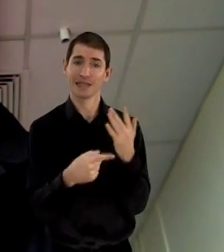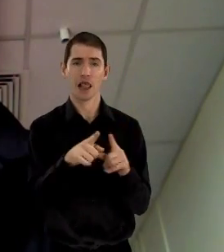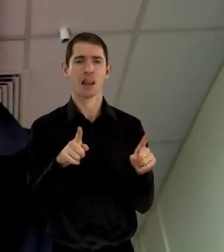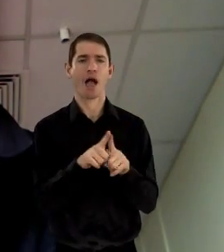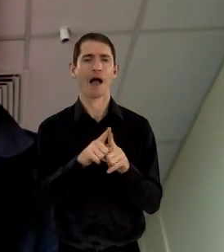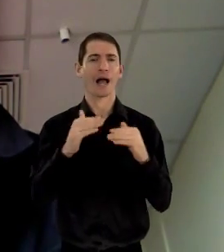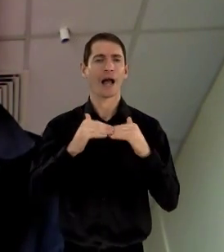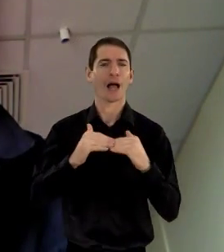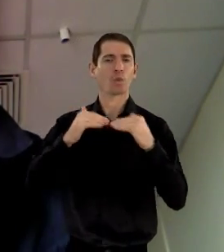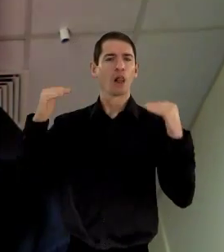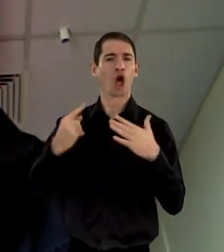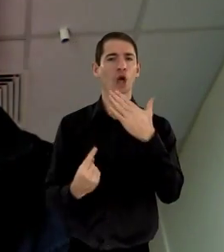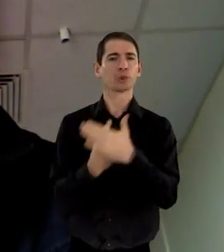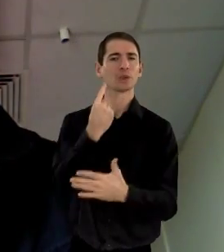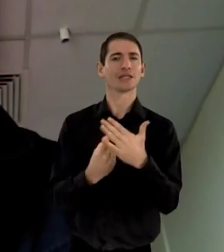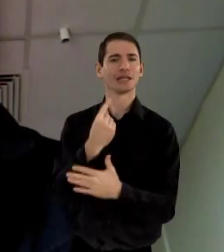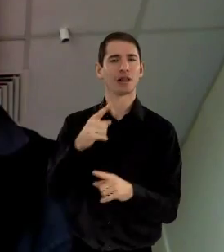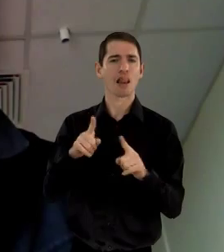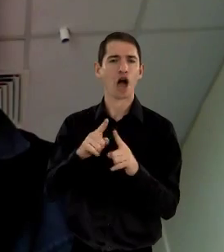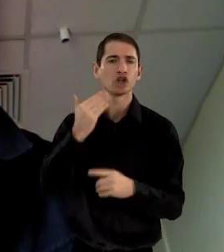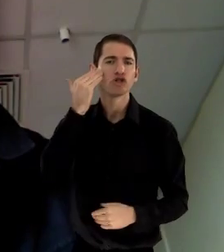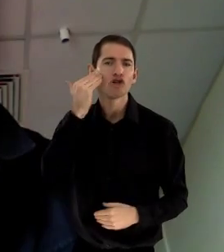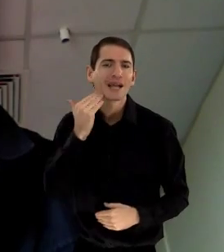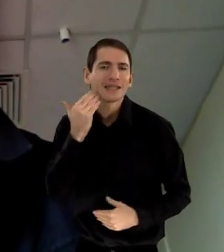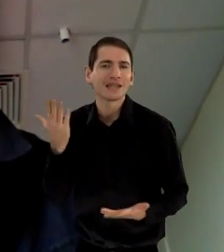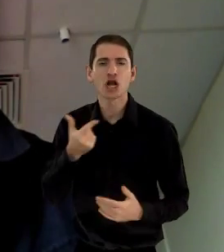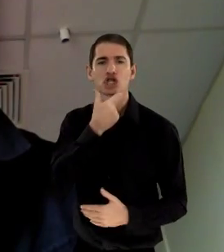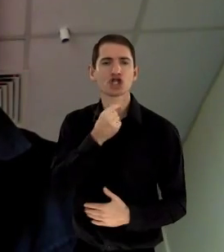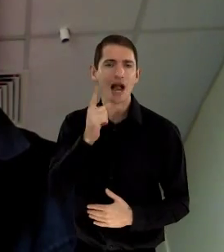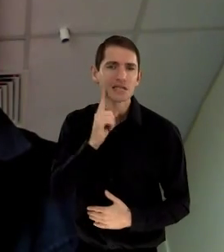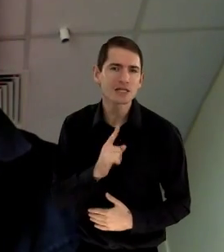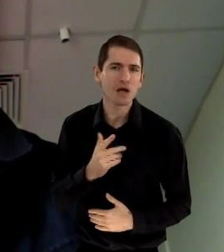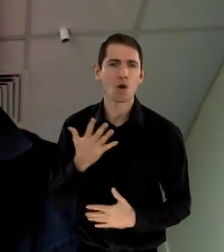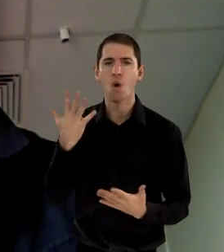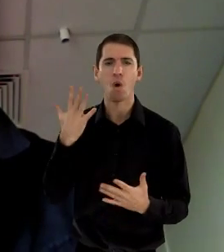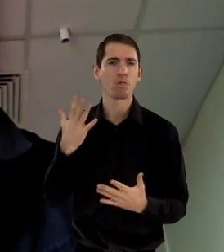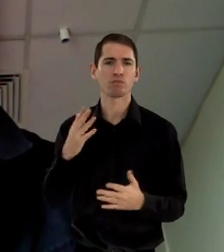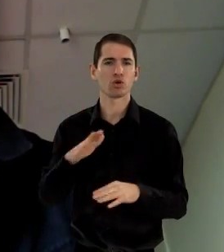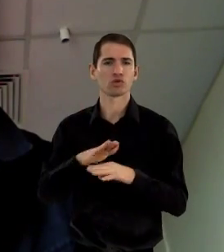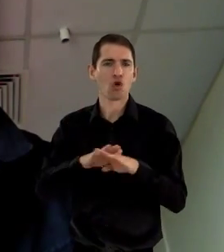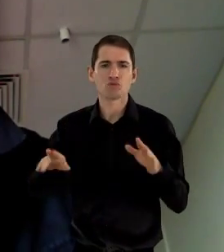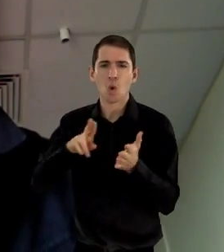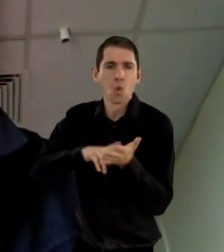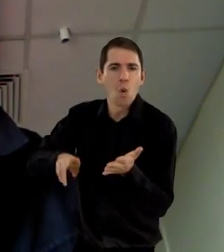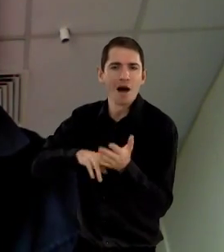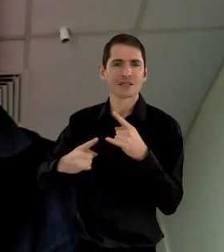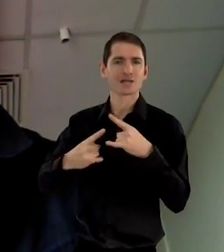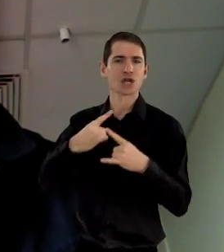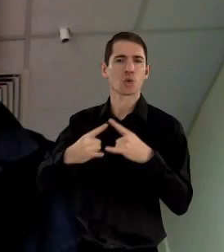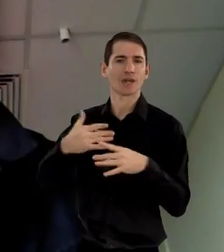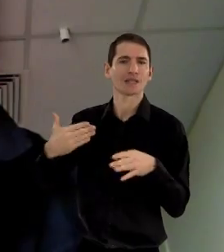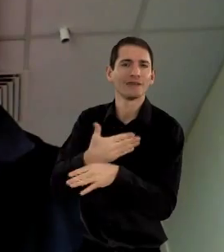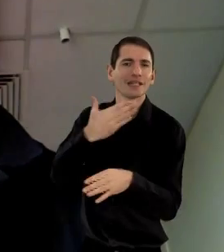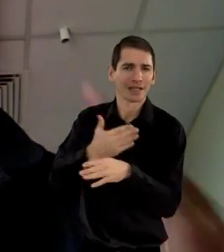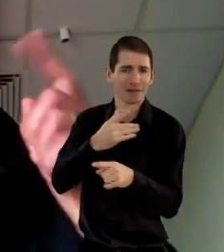is an equal opportunities issue on a par with race, gender and